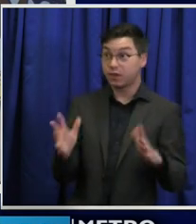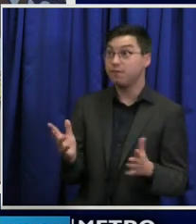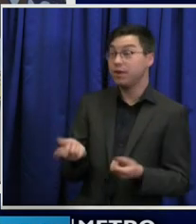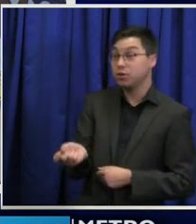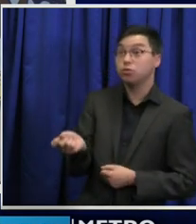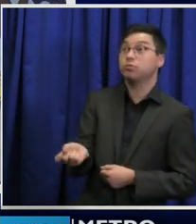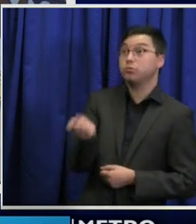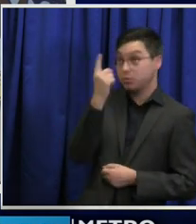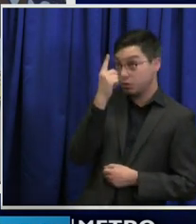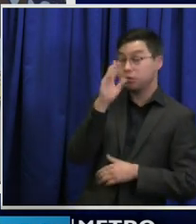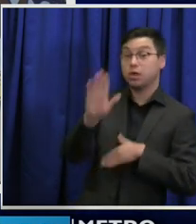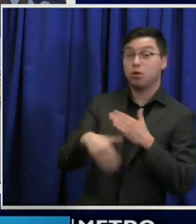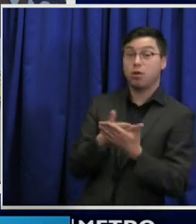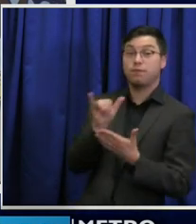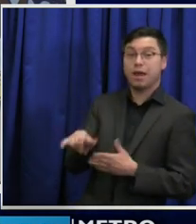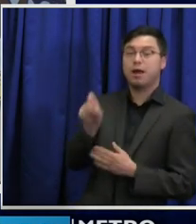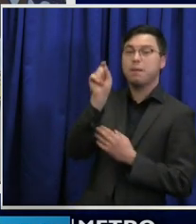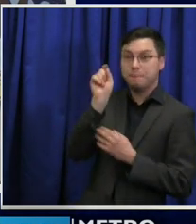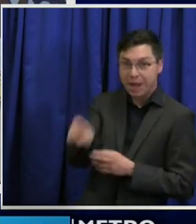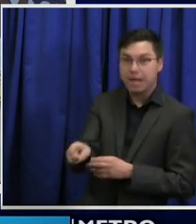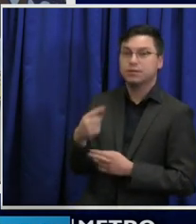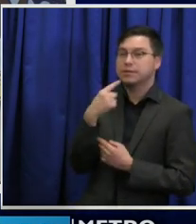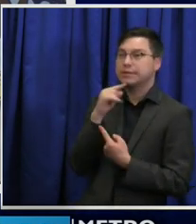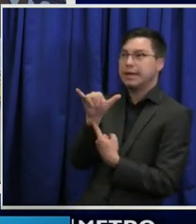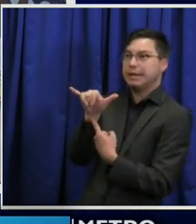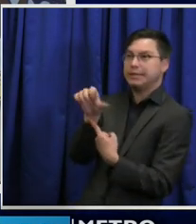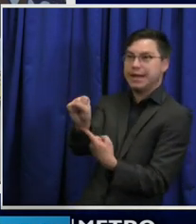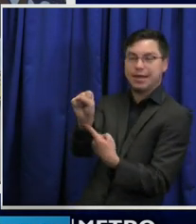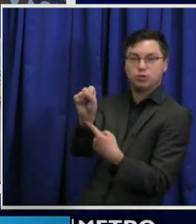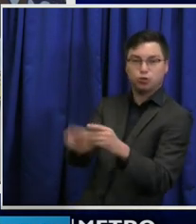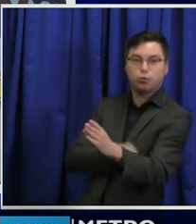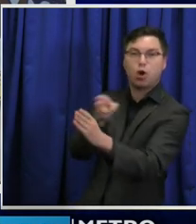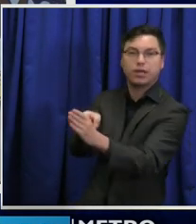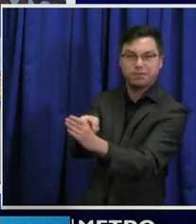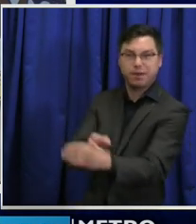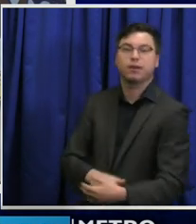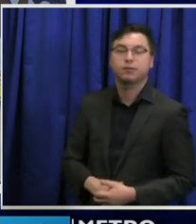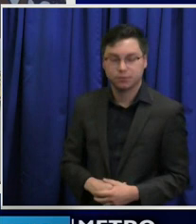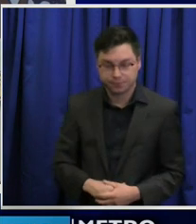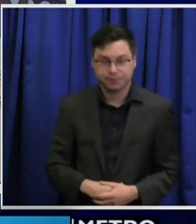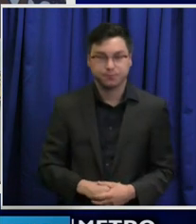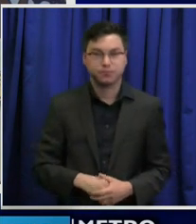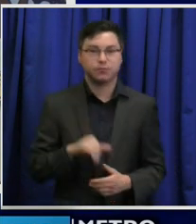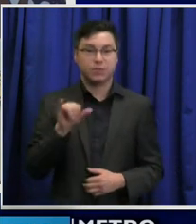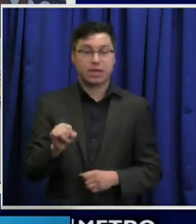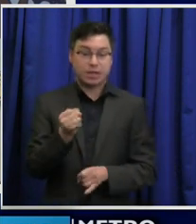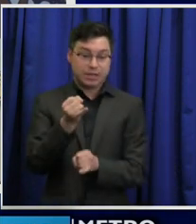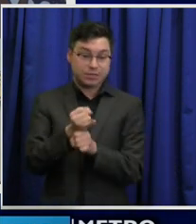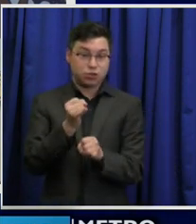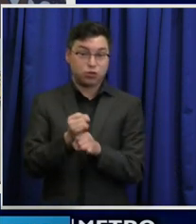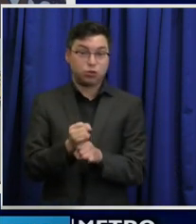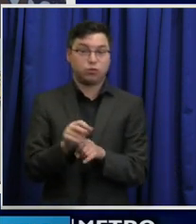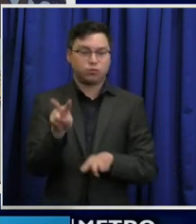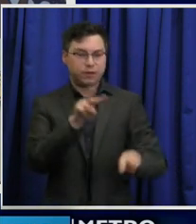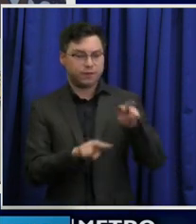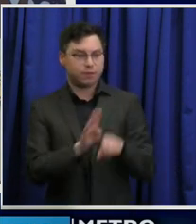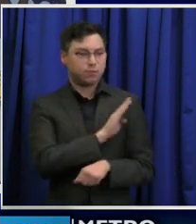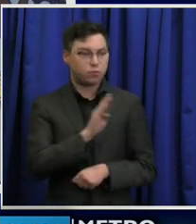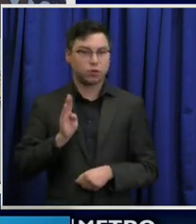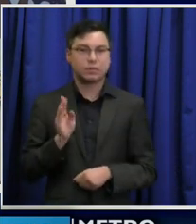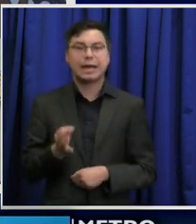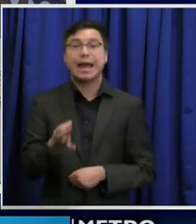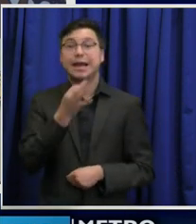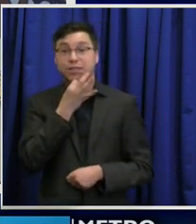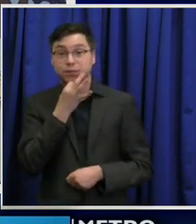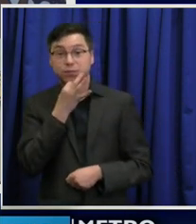give your explicit consent to participate. Institutional review boards are panels of experts and